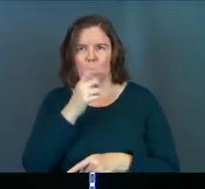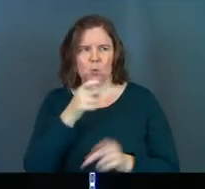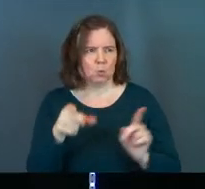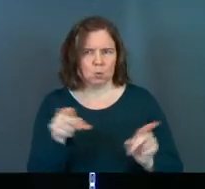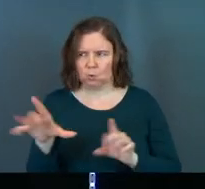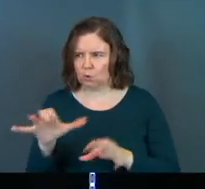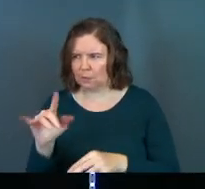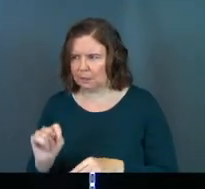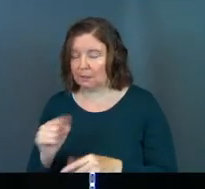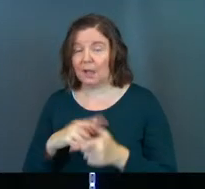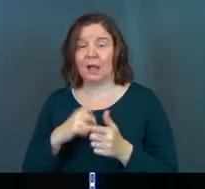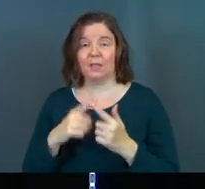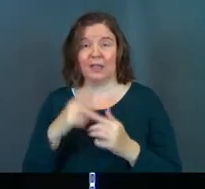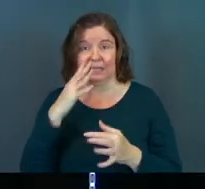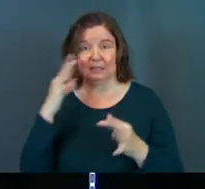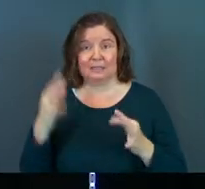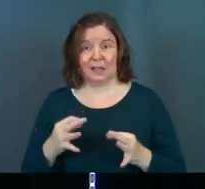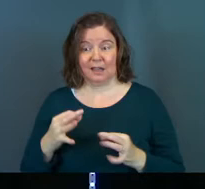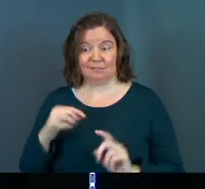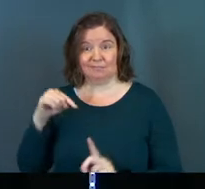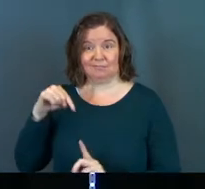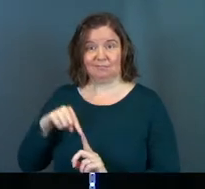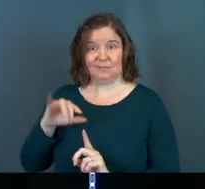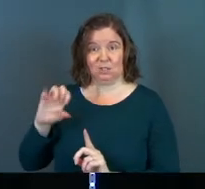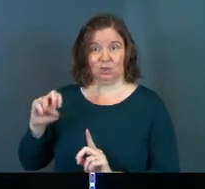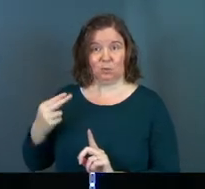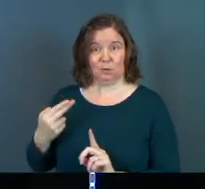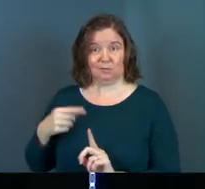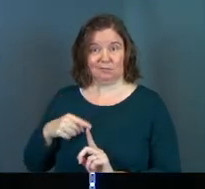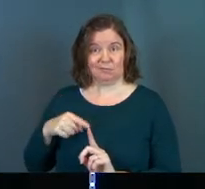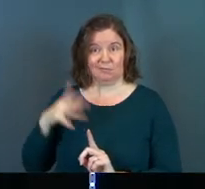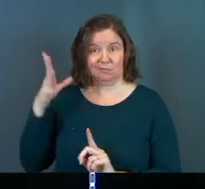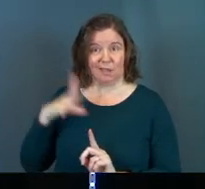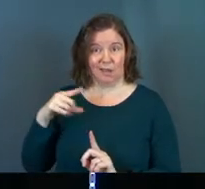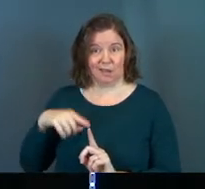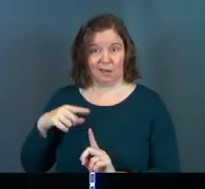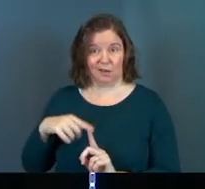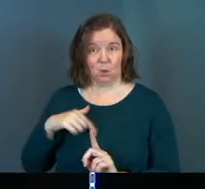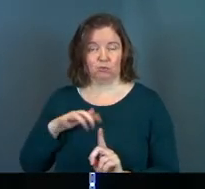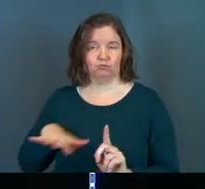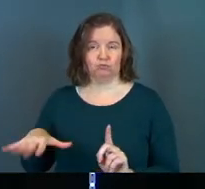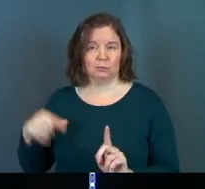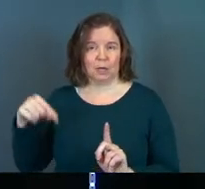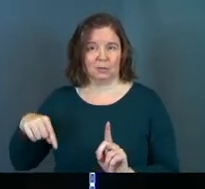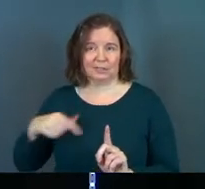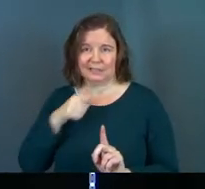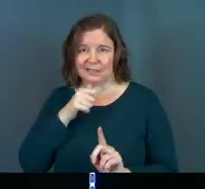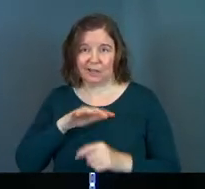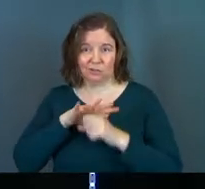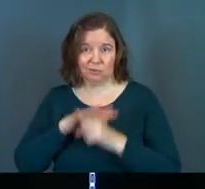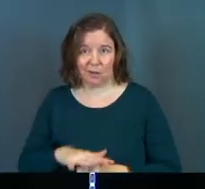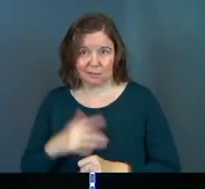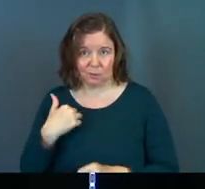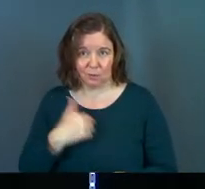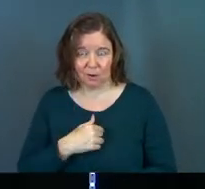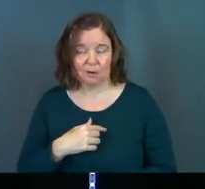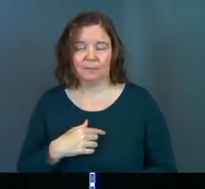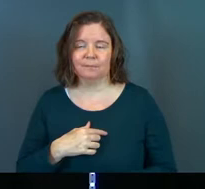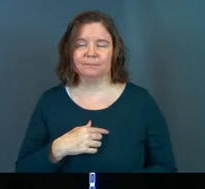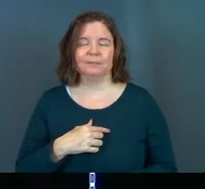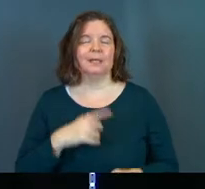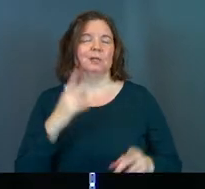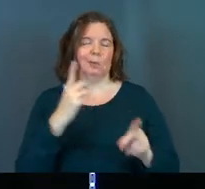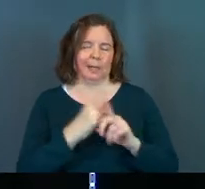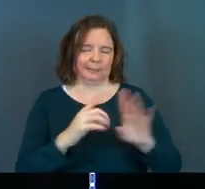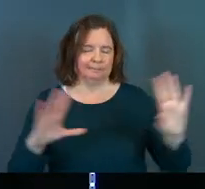like, who's doing it? And they come to the conclusion, it's that guy. It's Jonah, the dude who's chilling downstairs, who's not as stressed as we are. So Jonah's like,